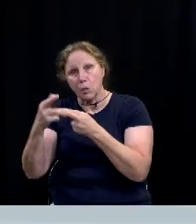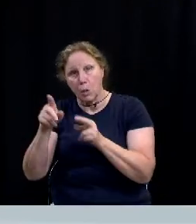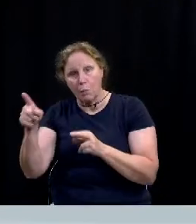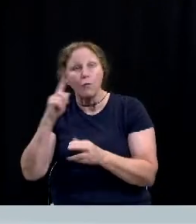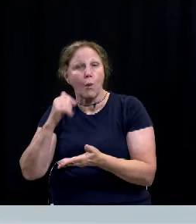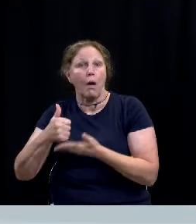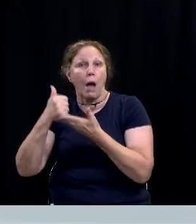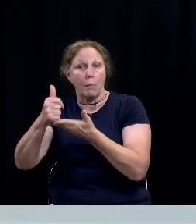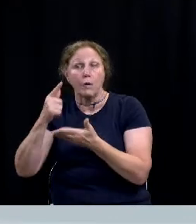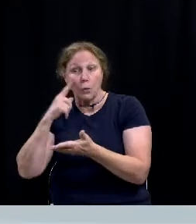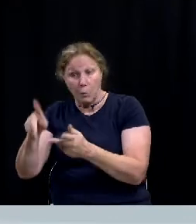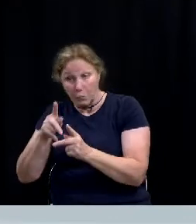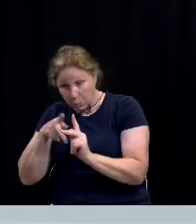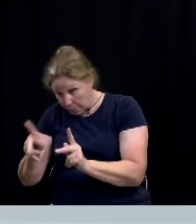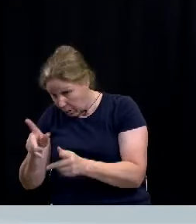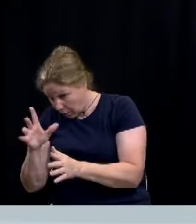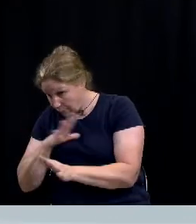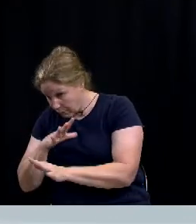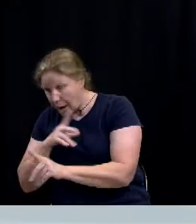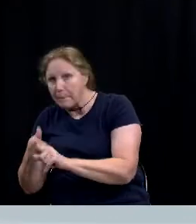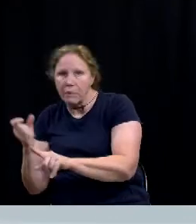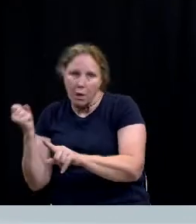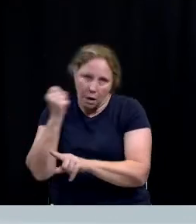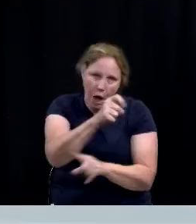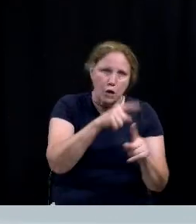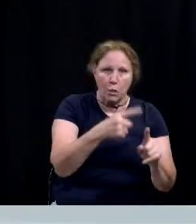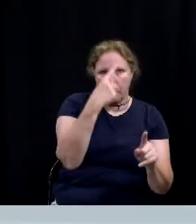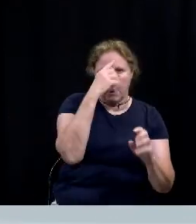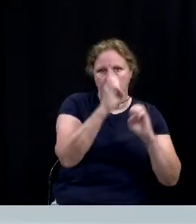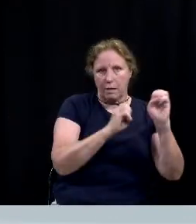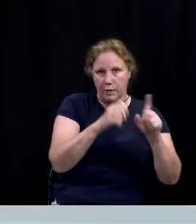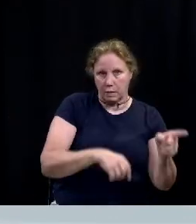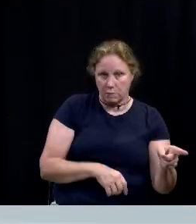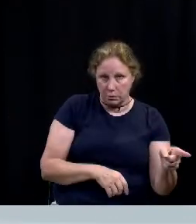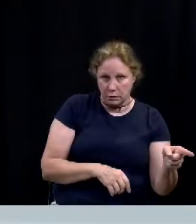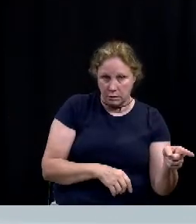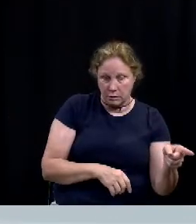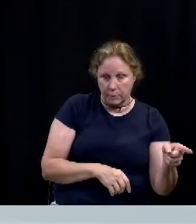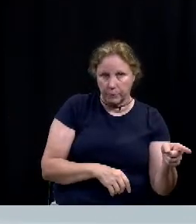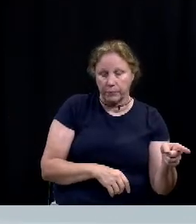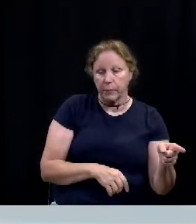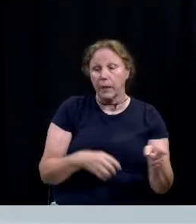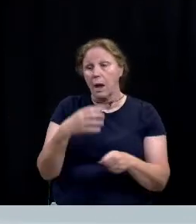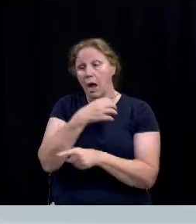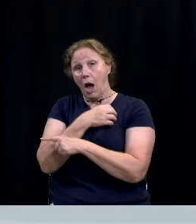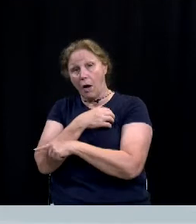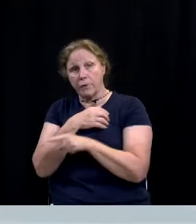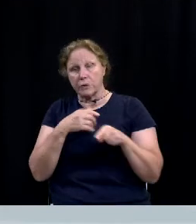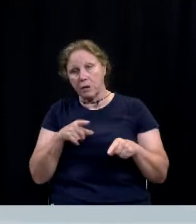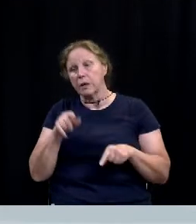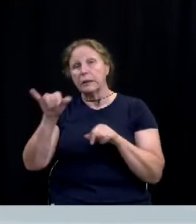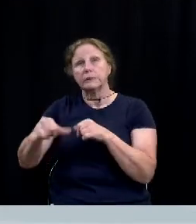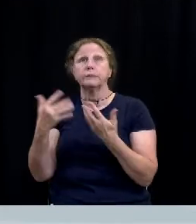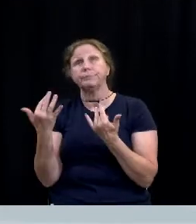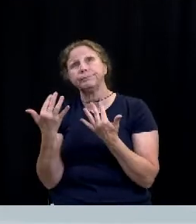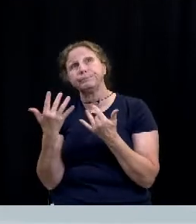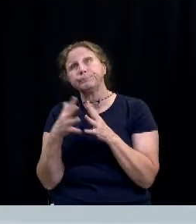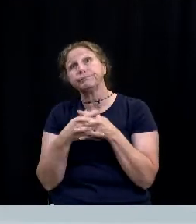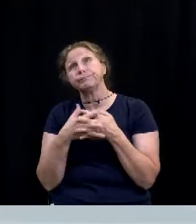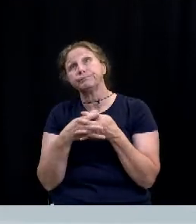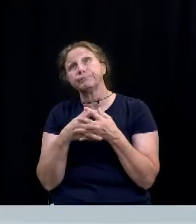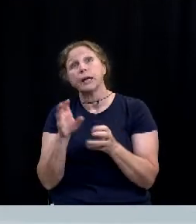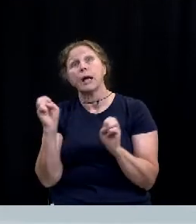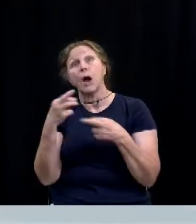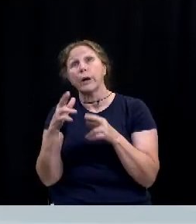medical clearance before a psychiatric evaluation can take place The officers and the consumer wait like all other patients to be seen at the